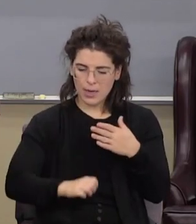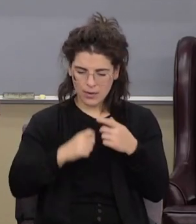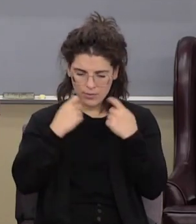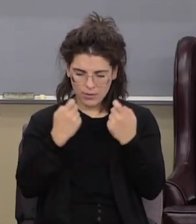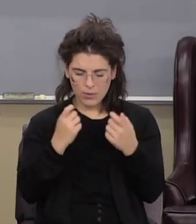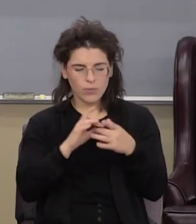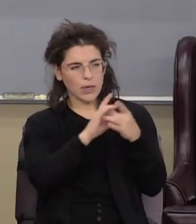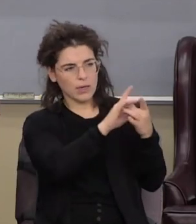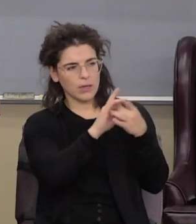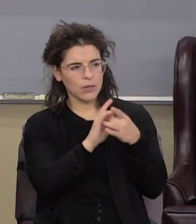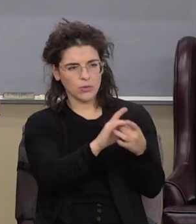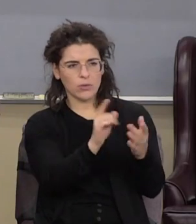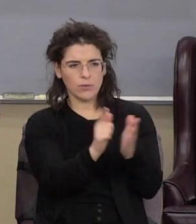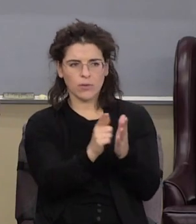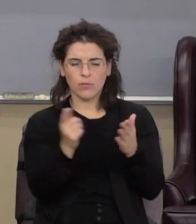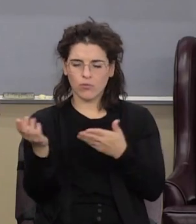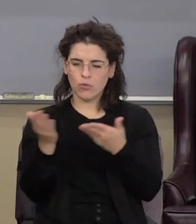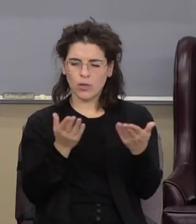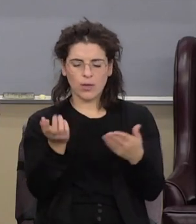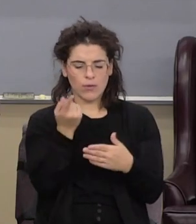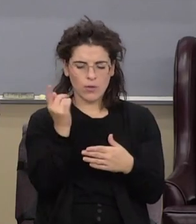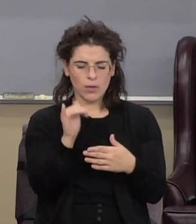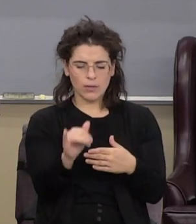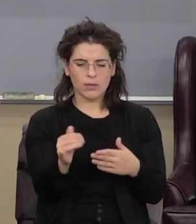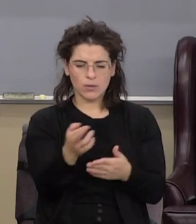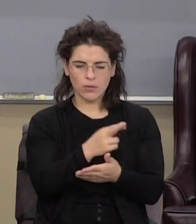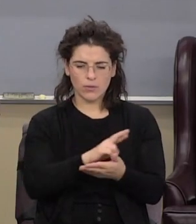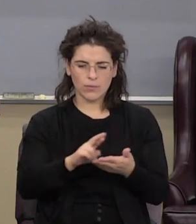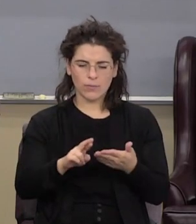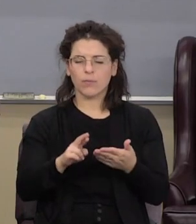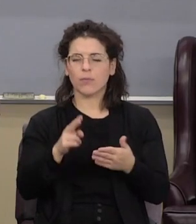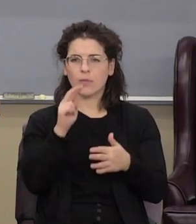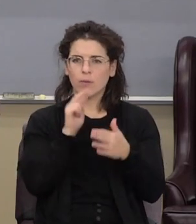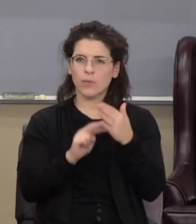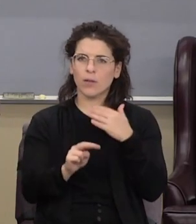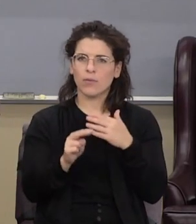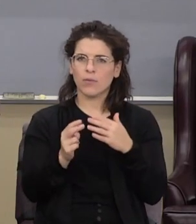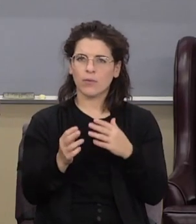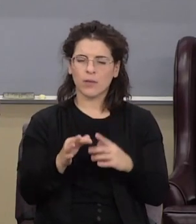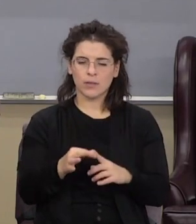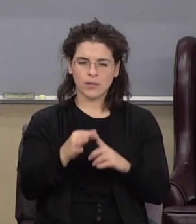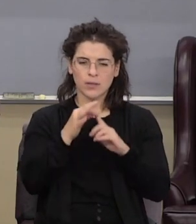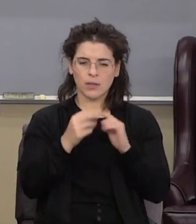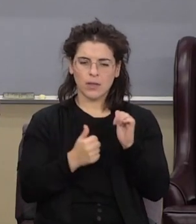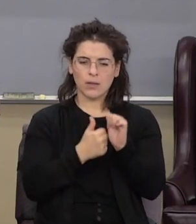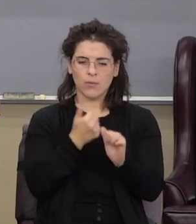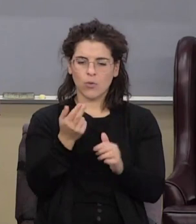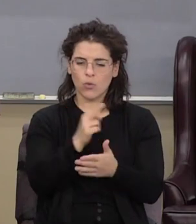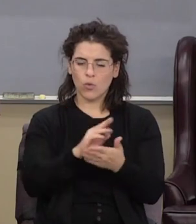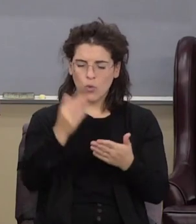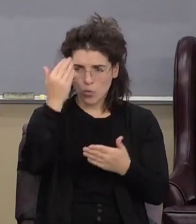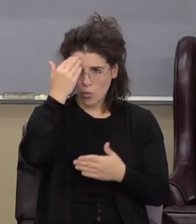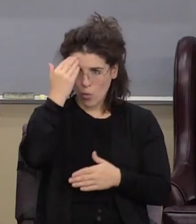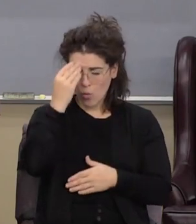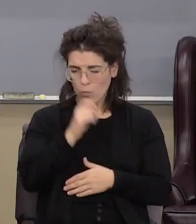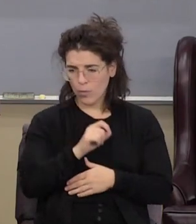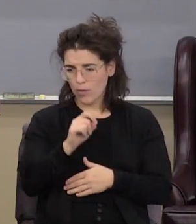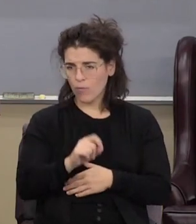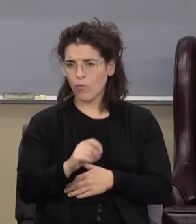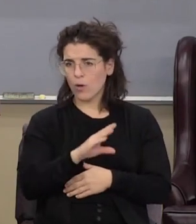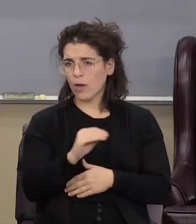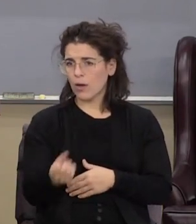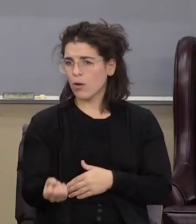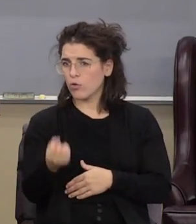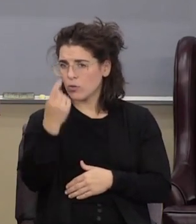for iniquity to bring in everlasting righteousness to seal up the sum of the vision and prophecy and to anoint the most holy. Know therefore and